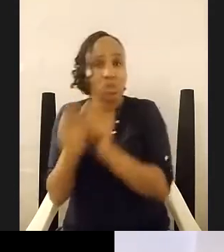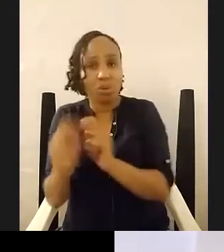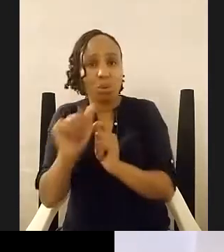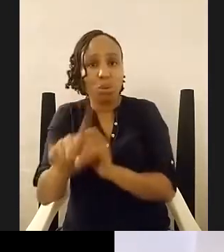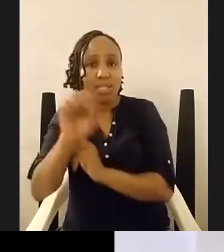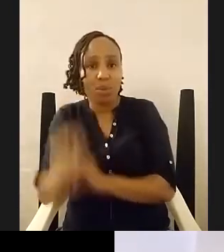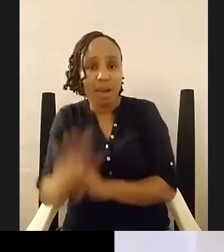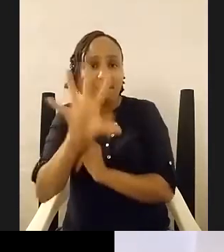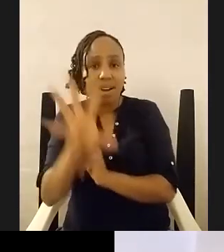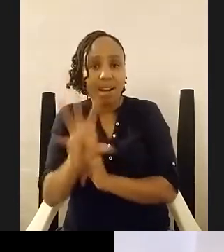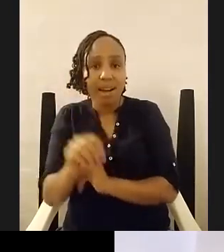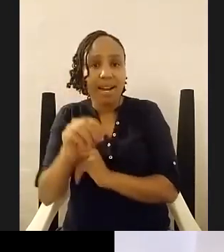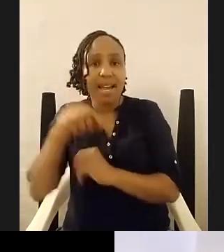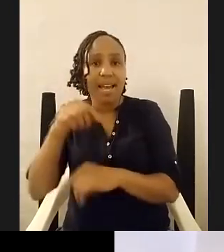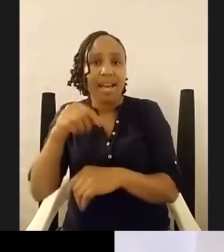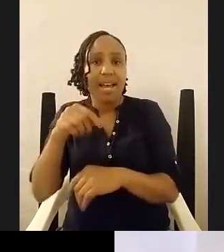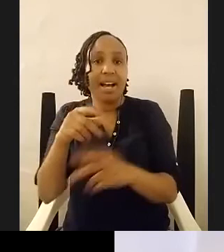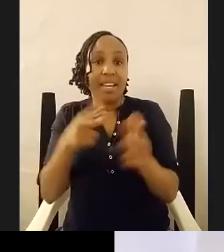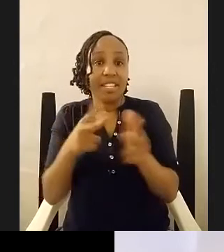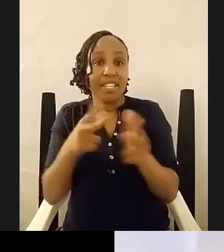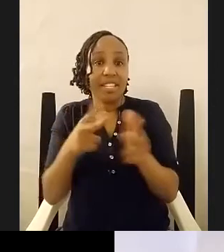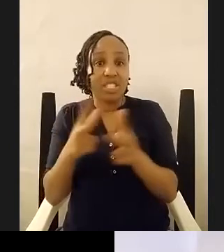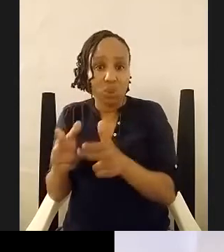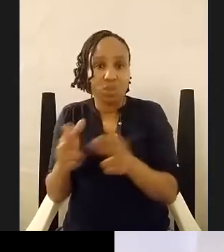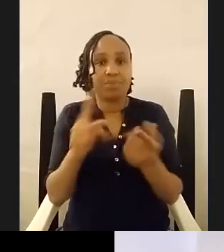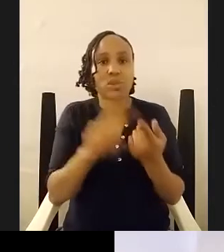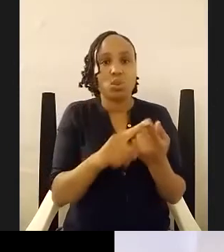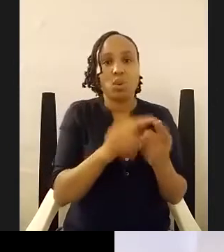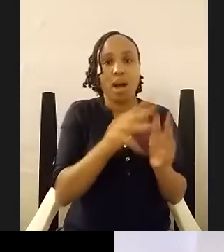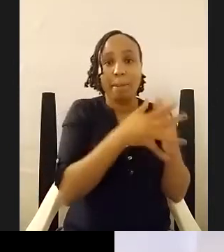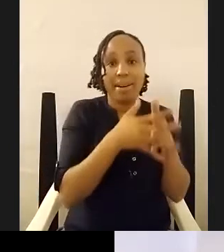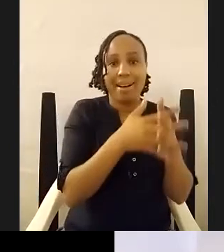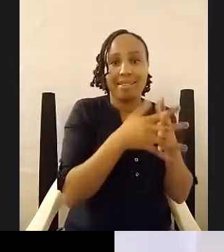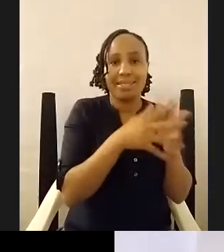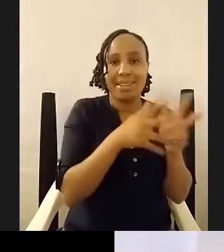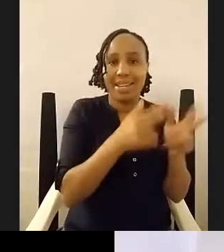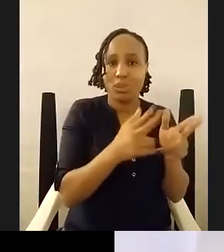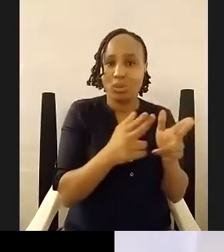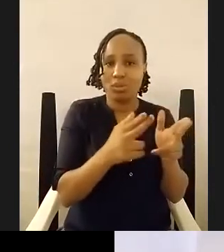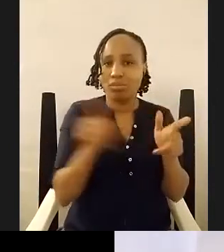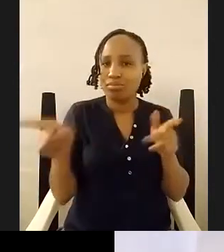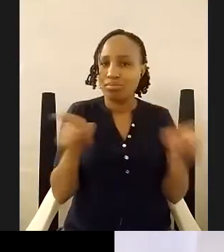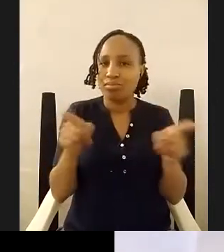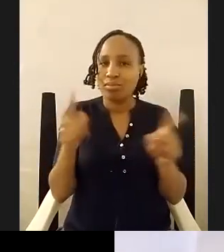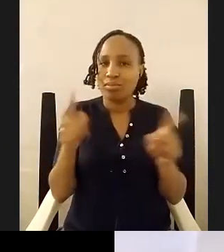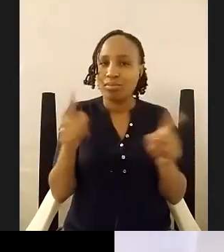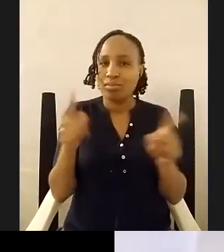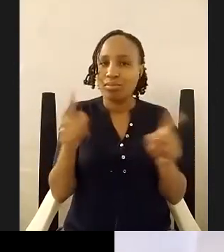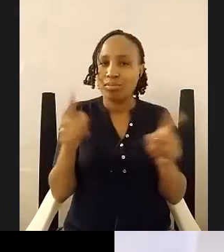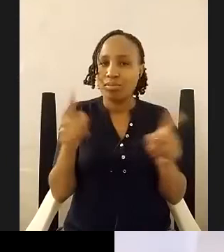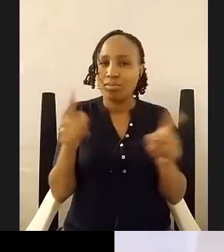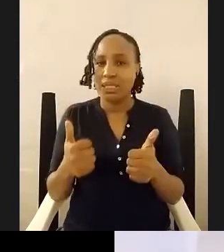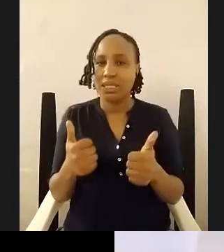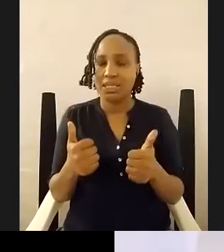the american edition how different do you think the version the two editions vary and yeah yeah is there